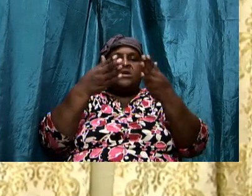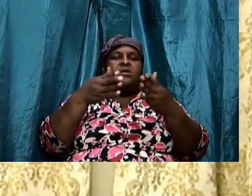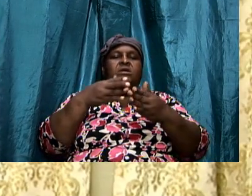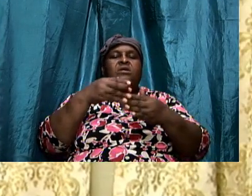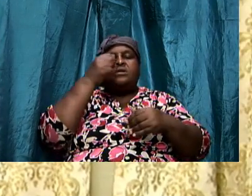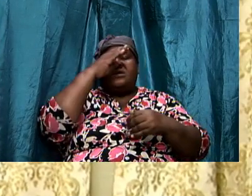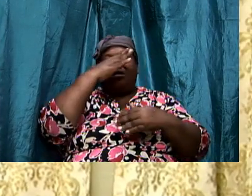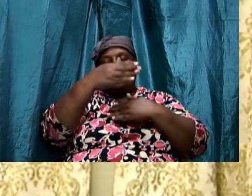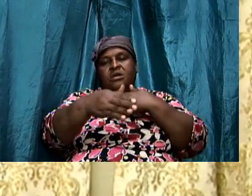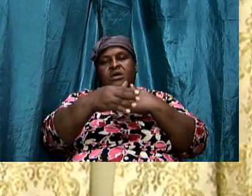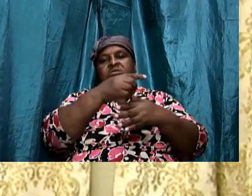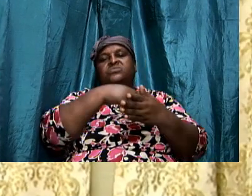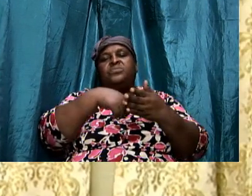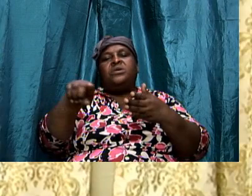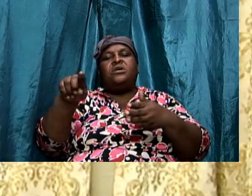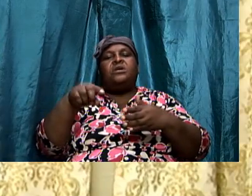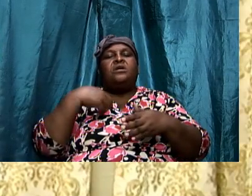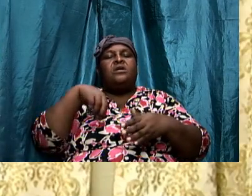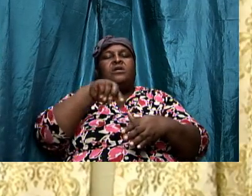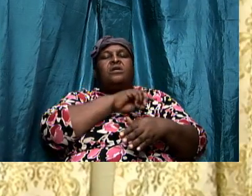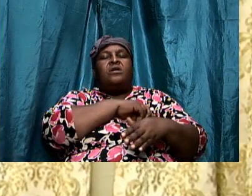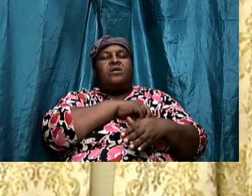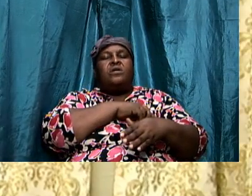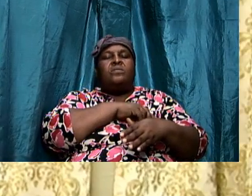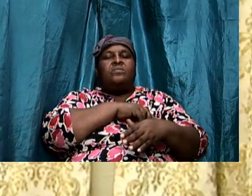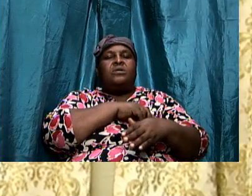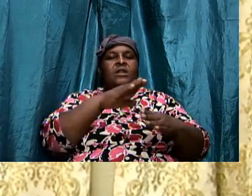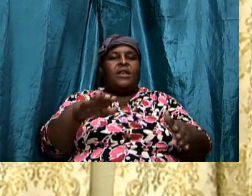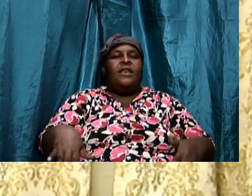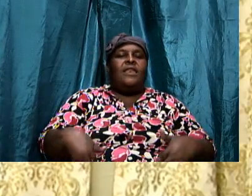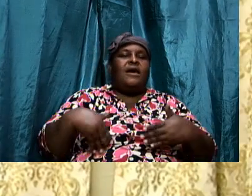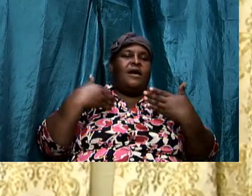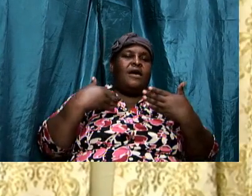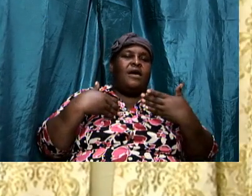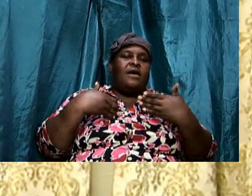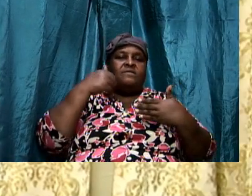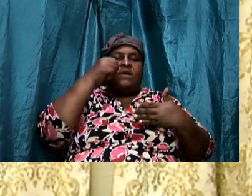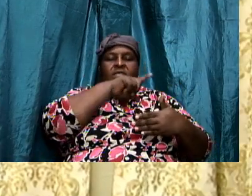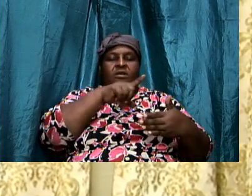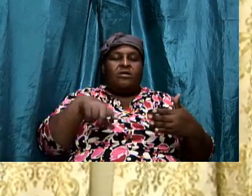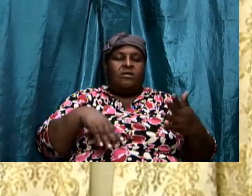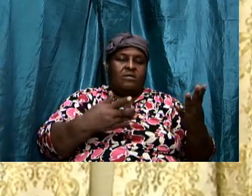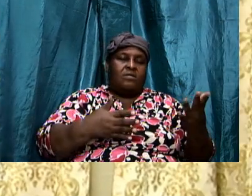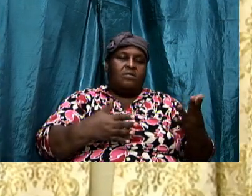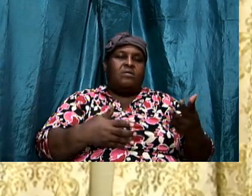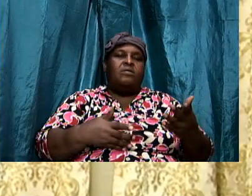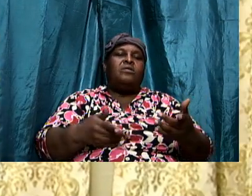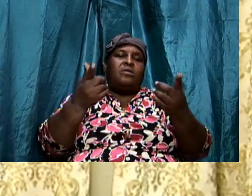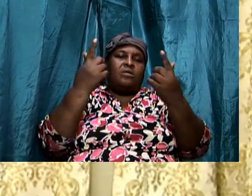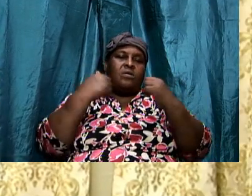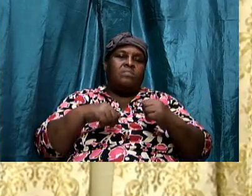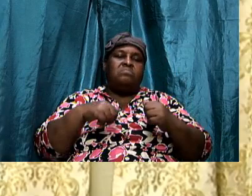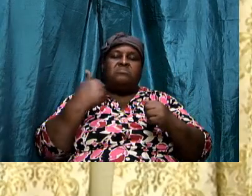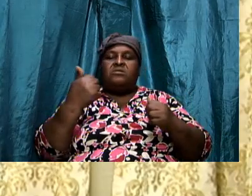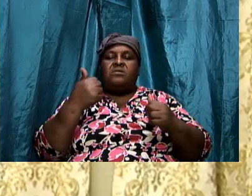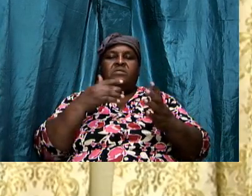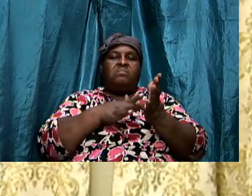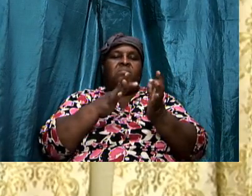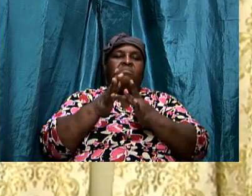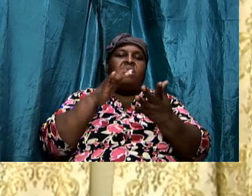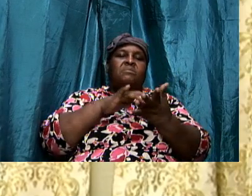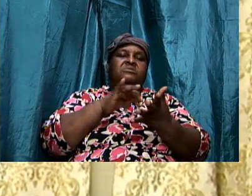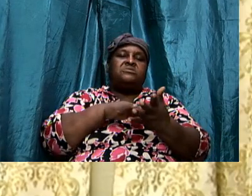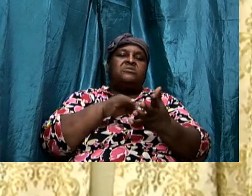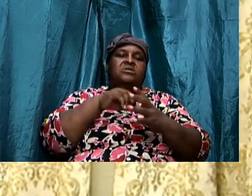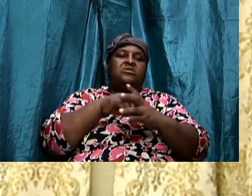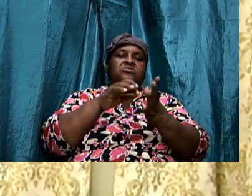next week, if our lives are spared, if the Lord tarries, we get back to another Bible study. In Jesus' name.